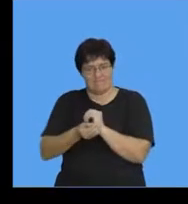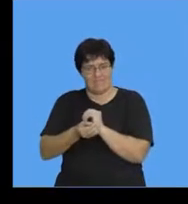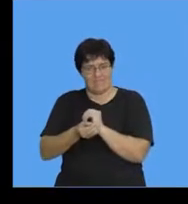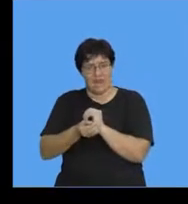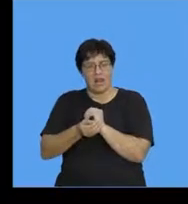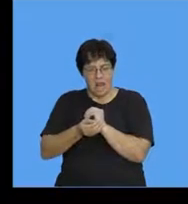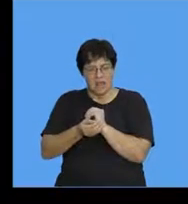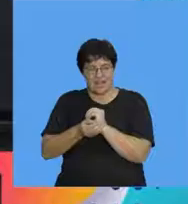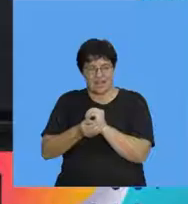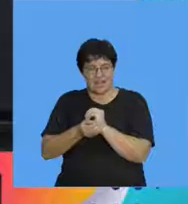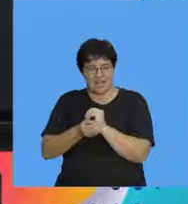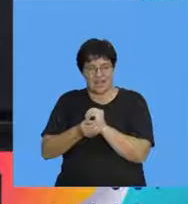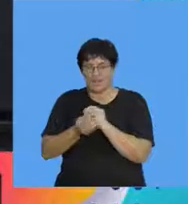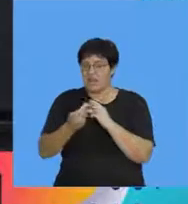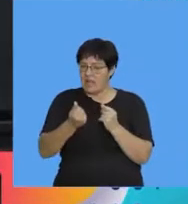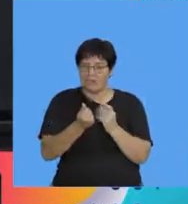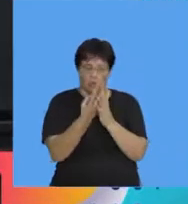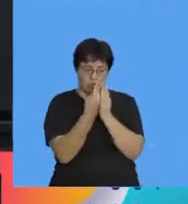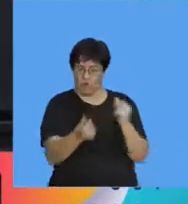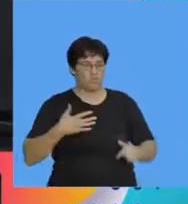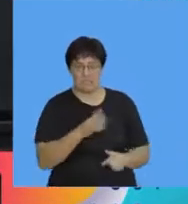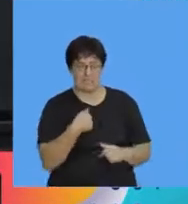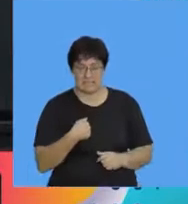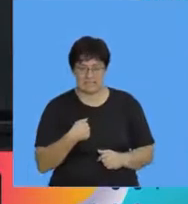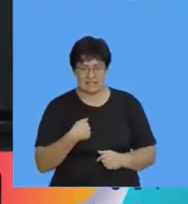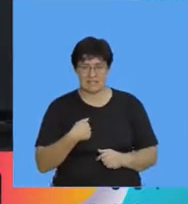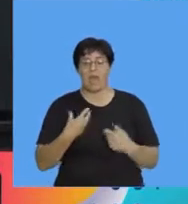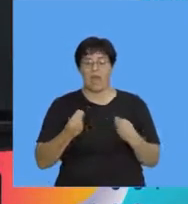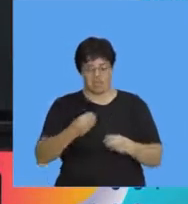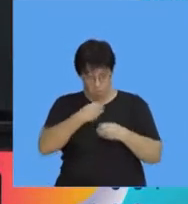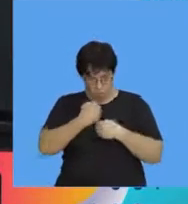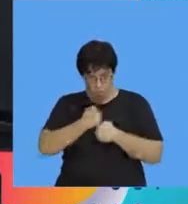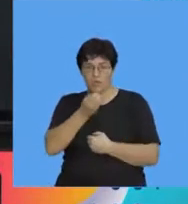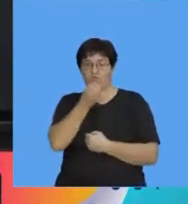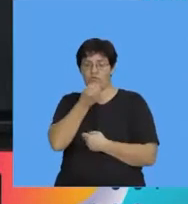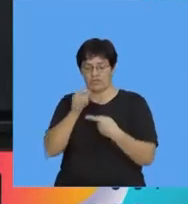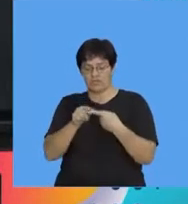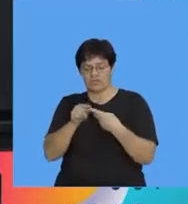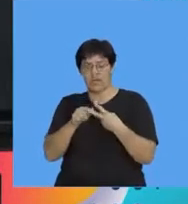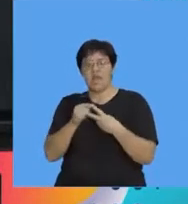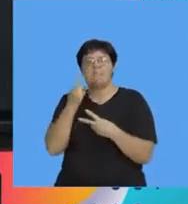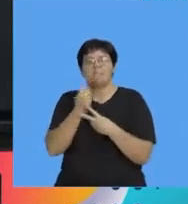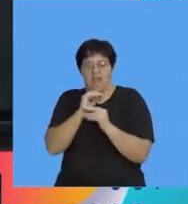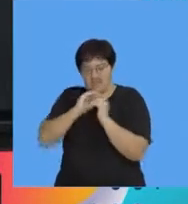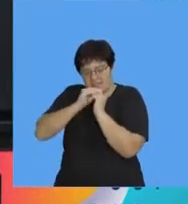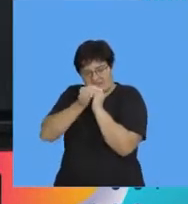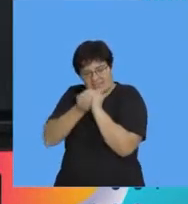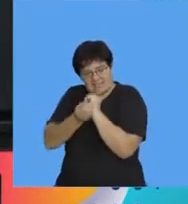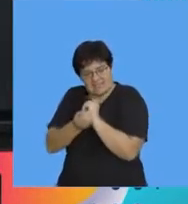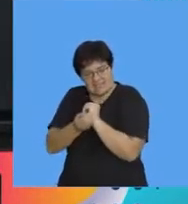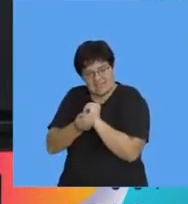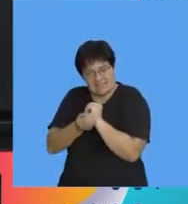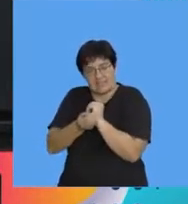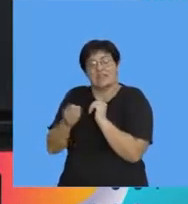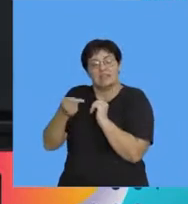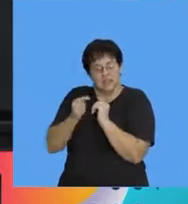almost protected we're on land we don't want to dry out so what have we got we've got our own food and we've got this nice coat around us right